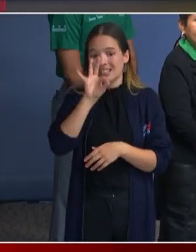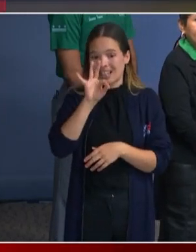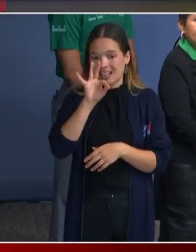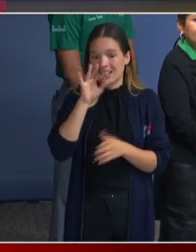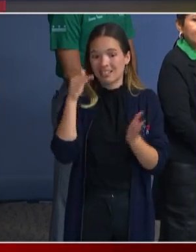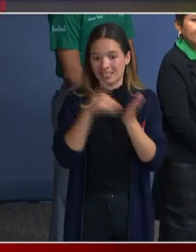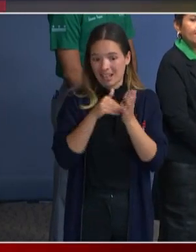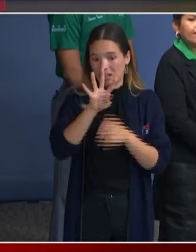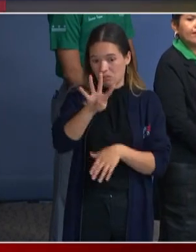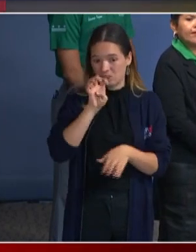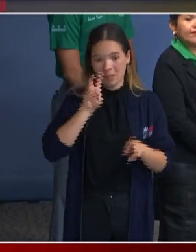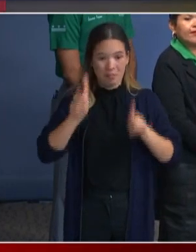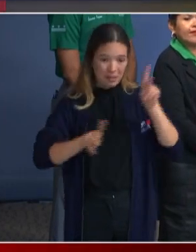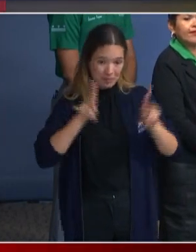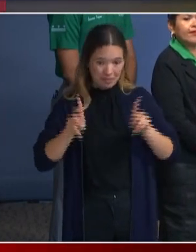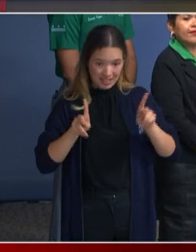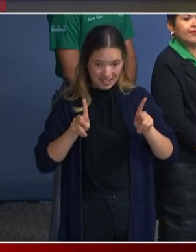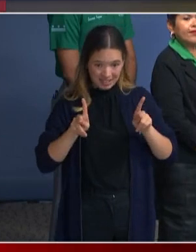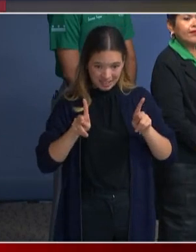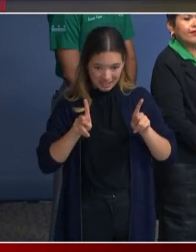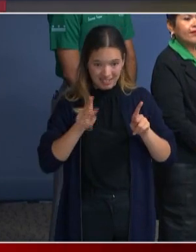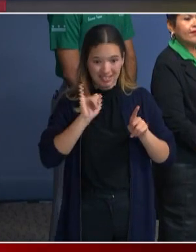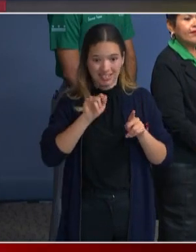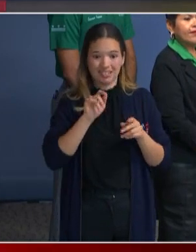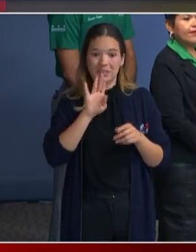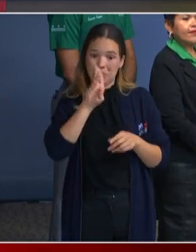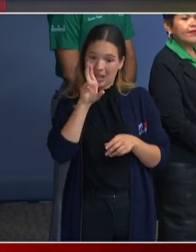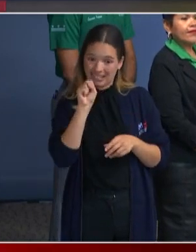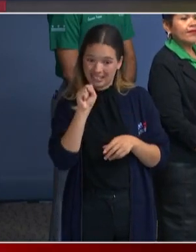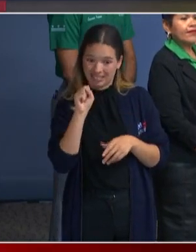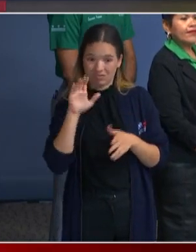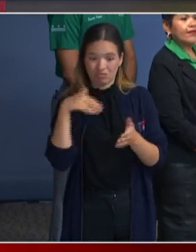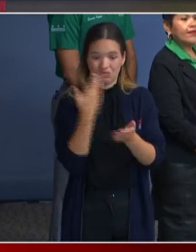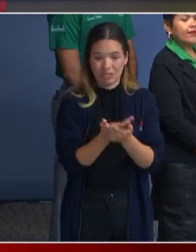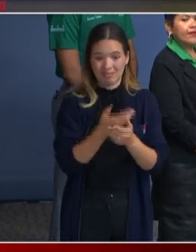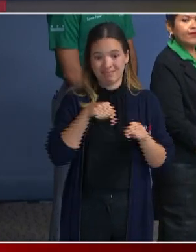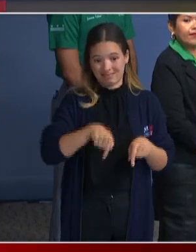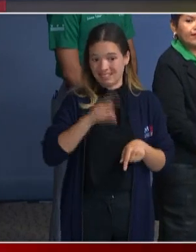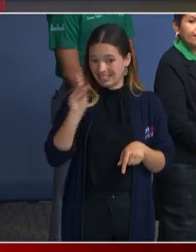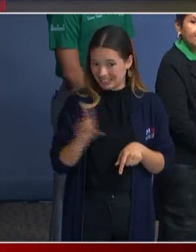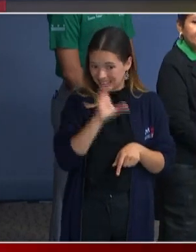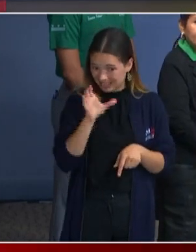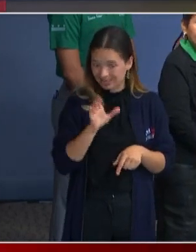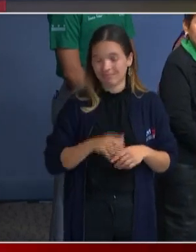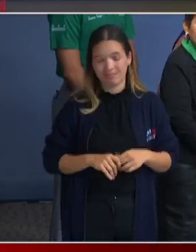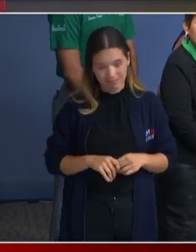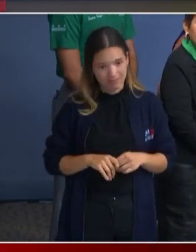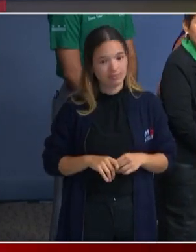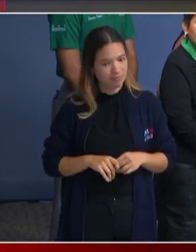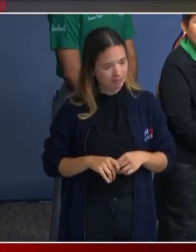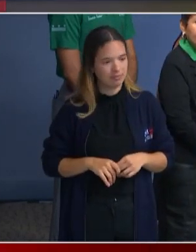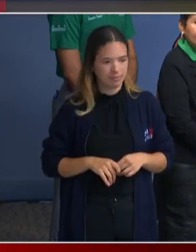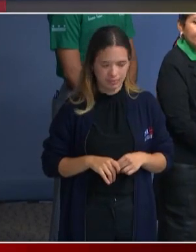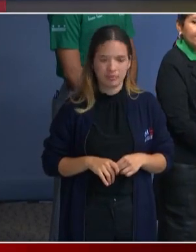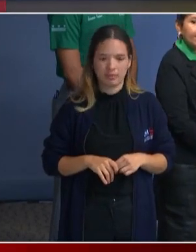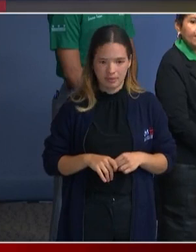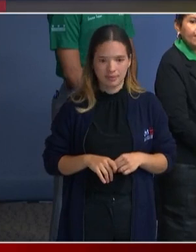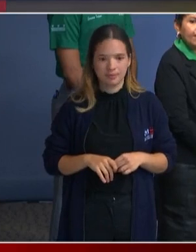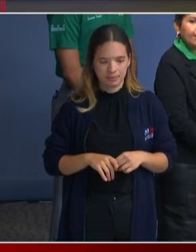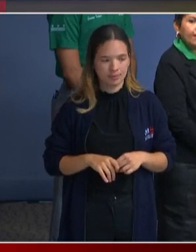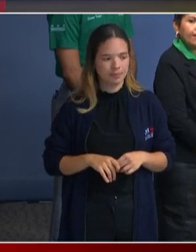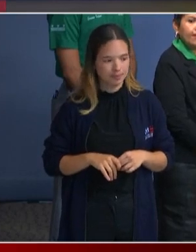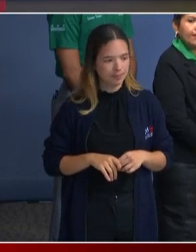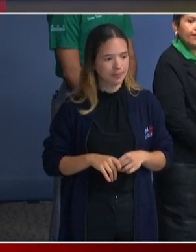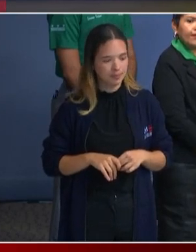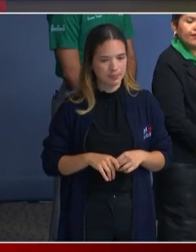people on buses destined for the District of Columbia. And